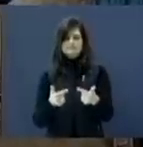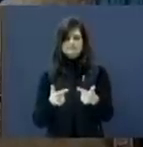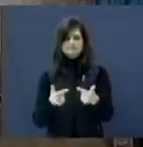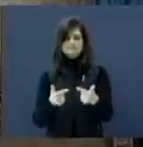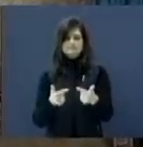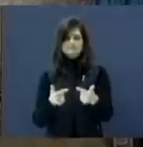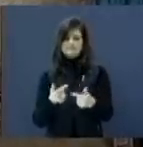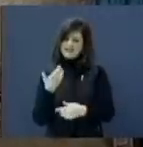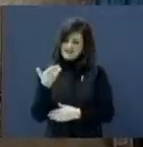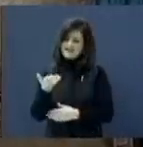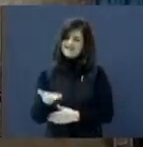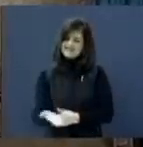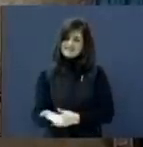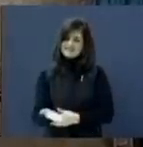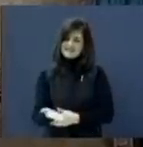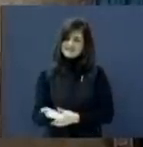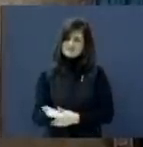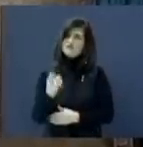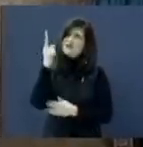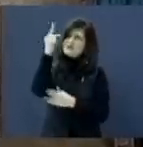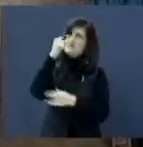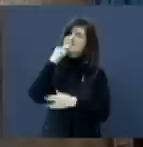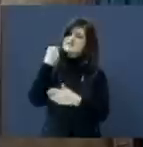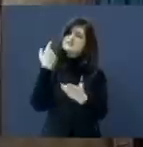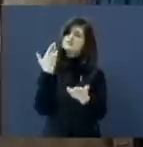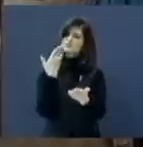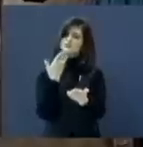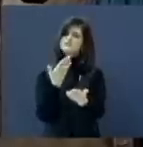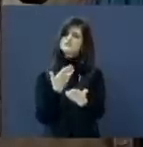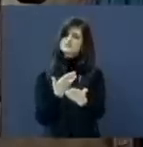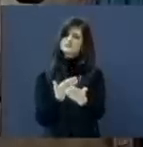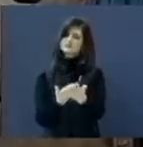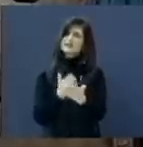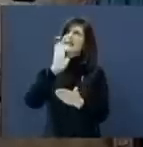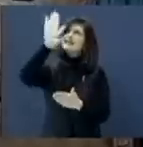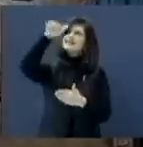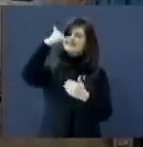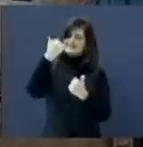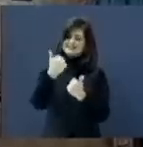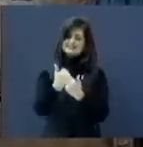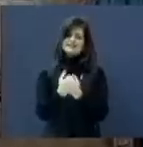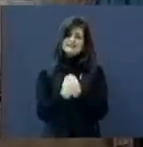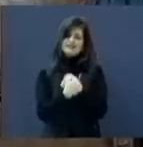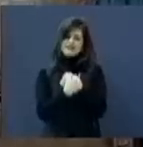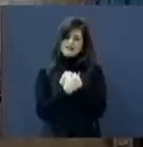That's where he's proved He's loved me